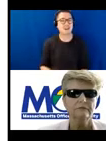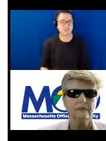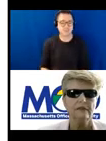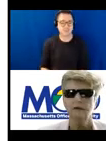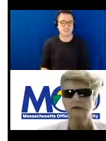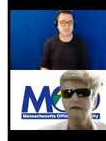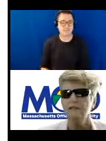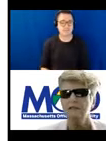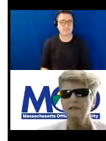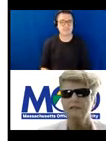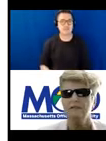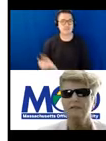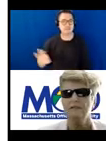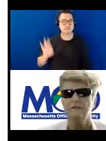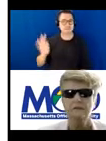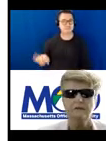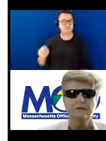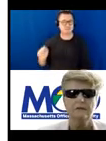Here it is.